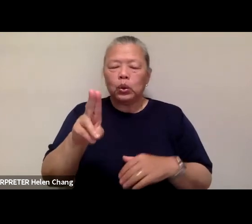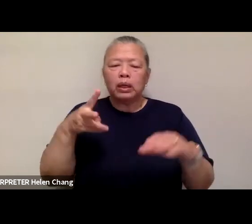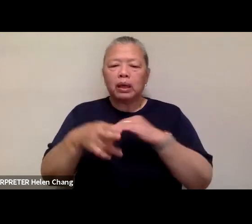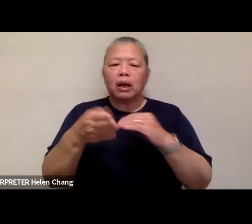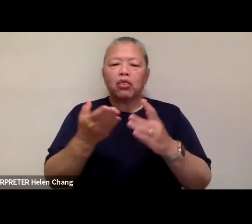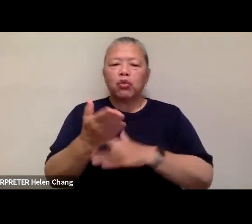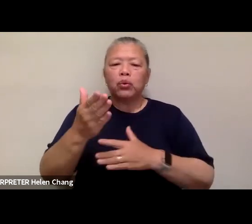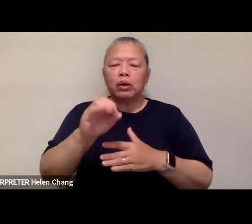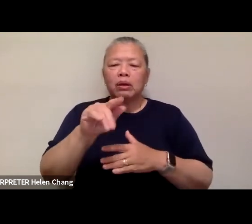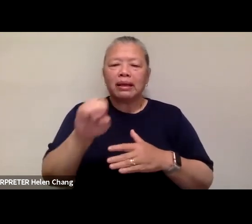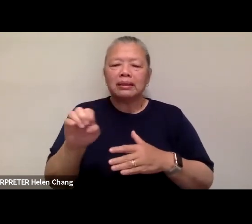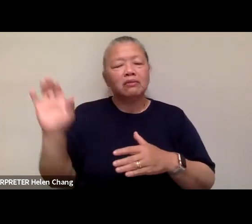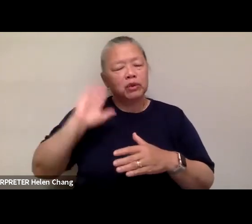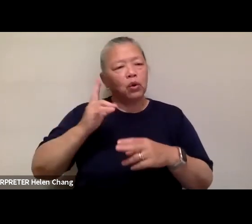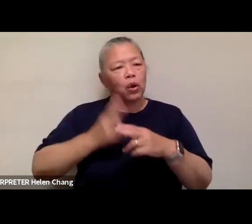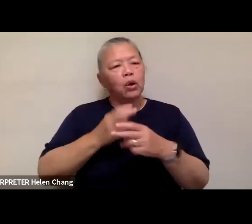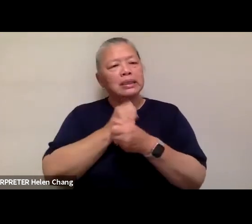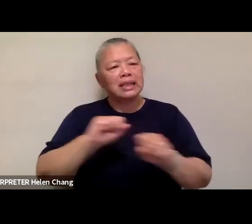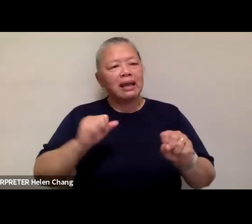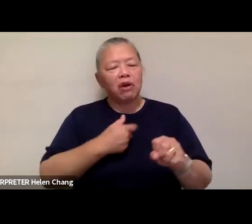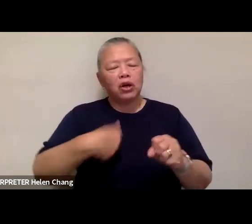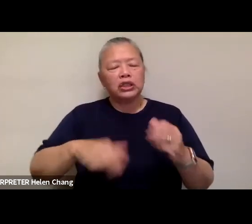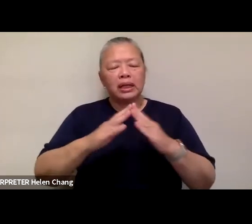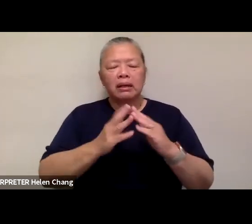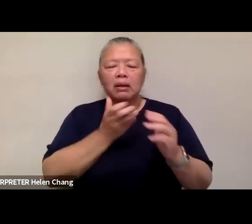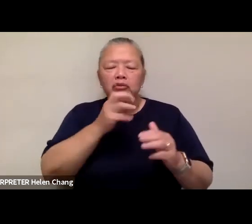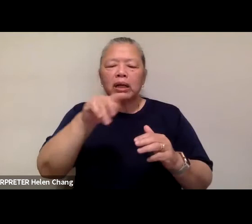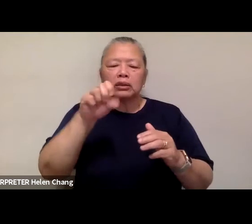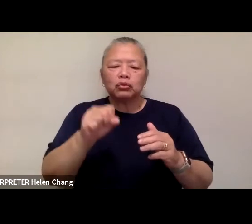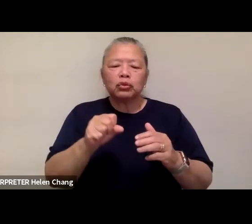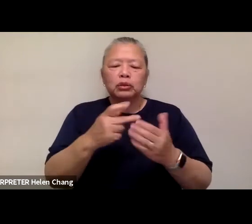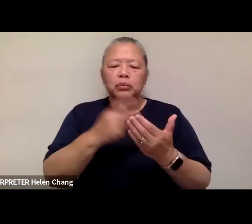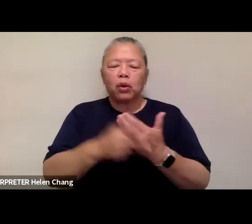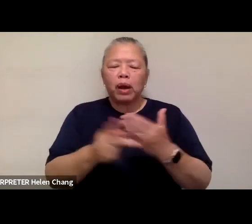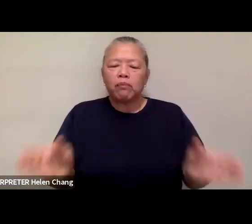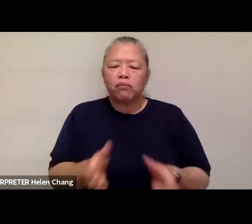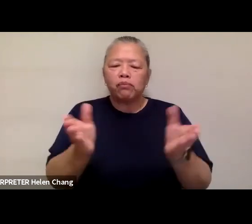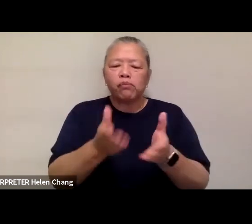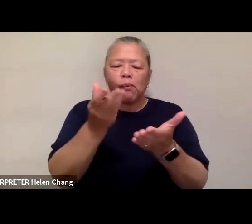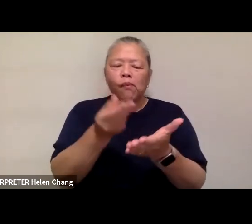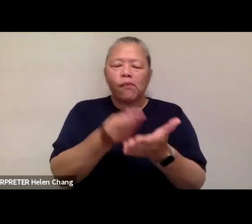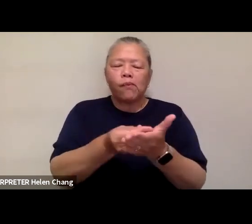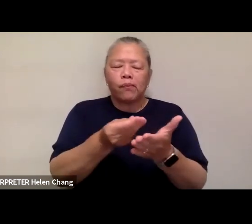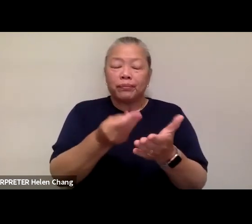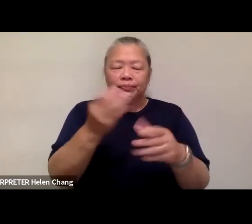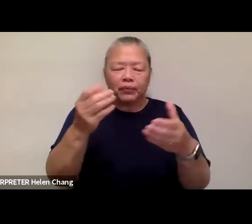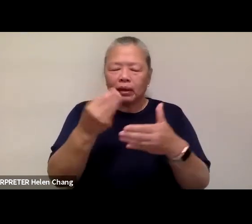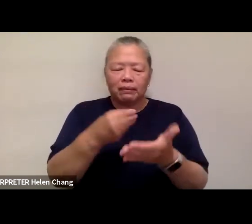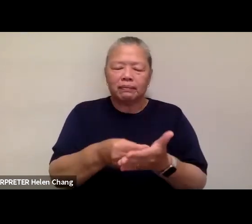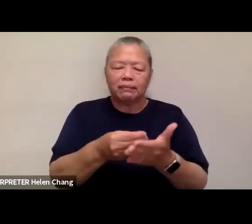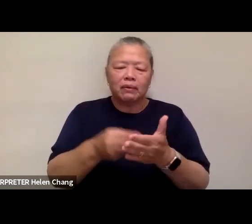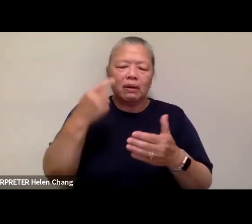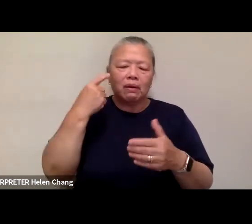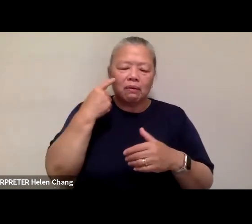known as Save Our Chinatowns, a grassroots initiative raising funds for Oakland and San Francisco Chinatowns driven by art,